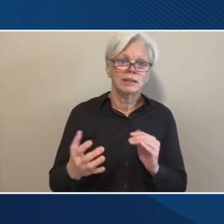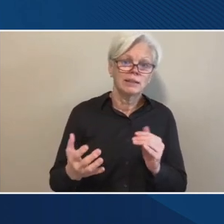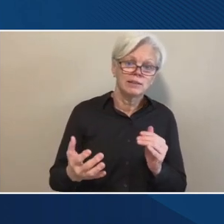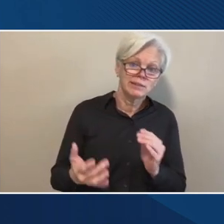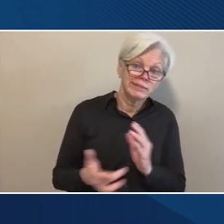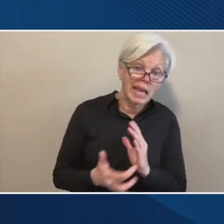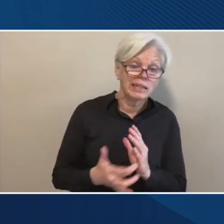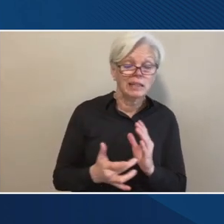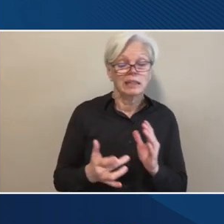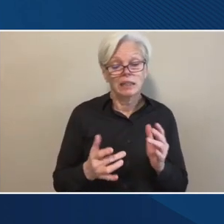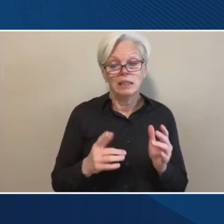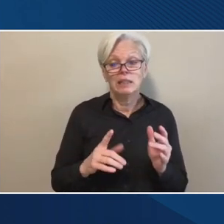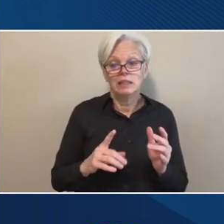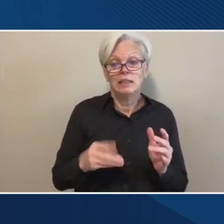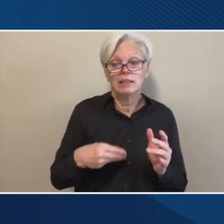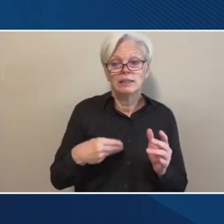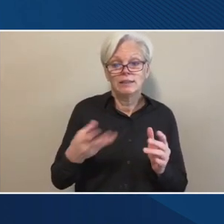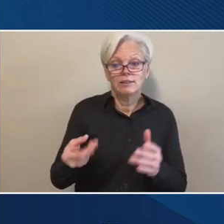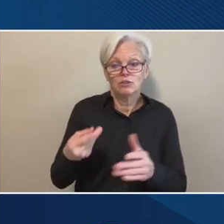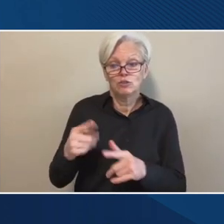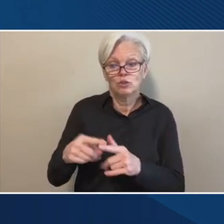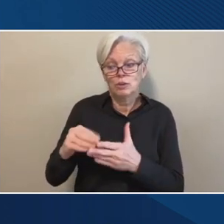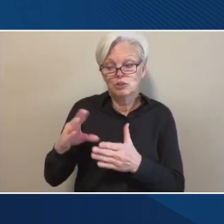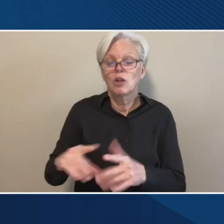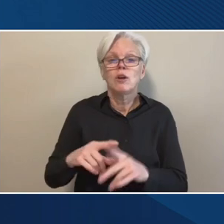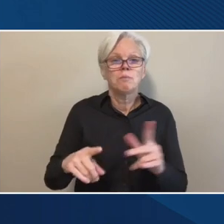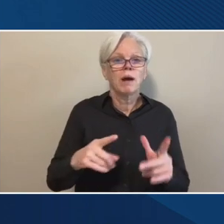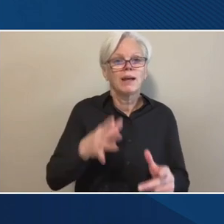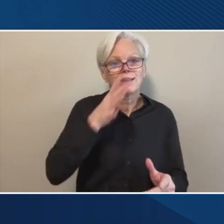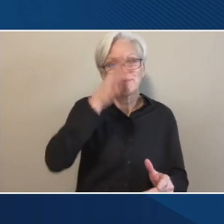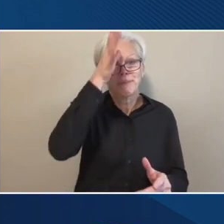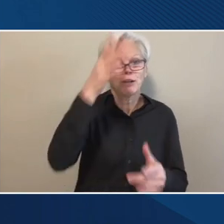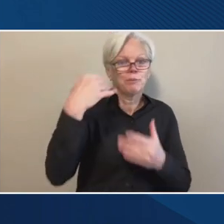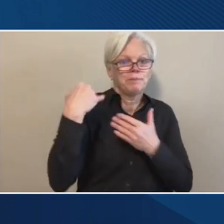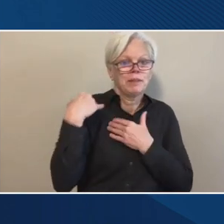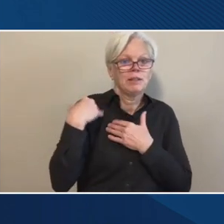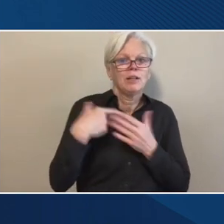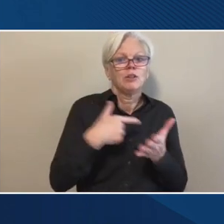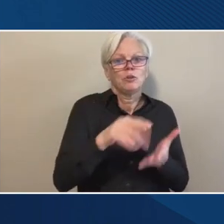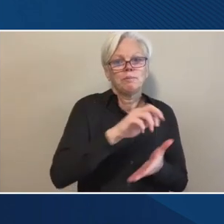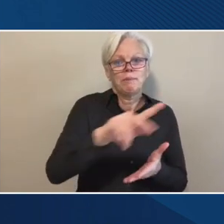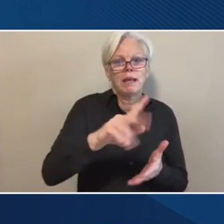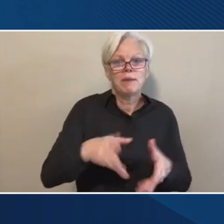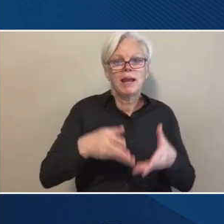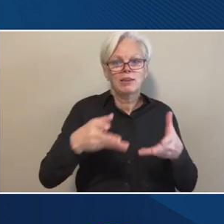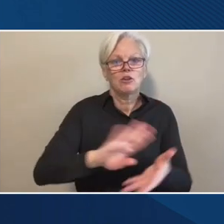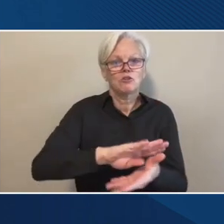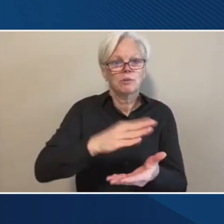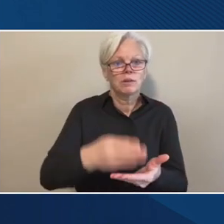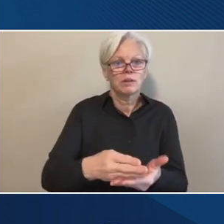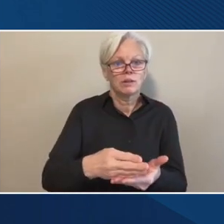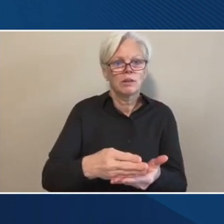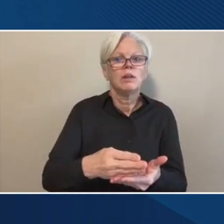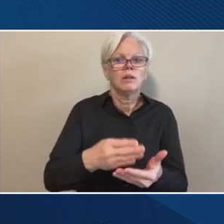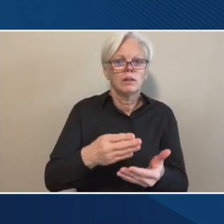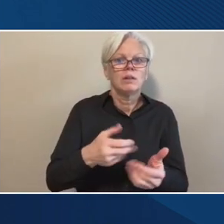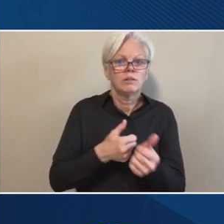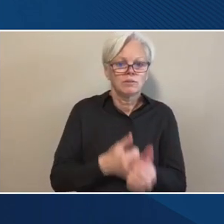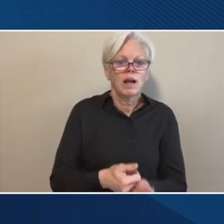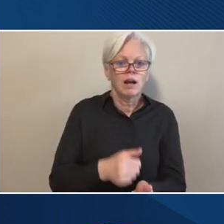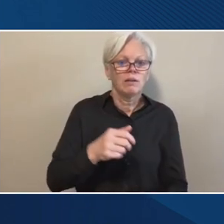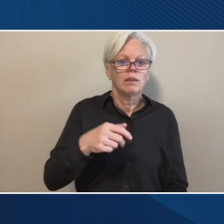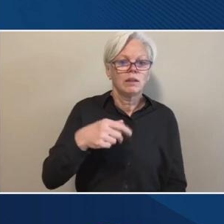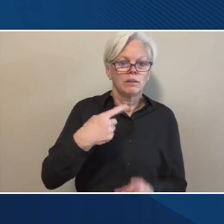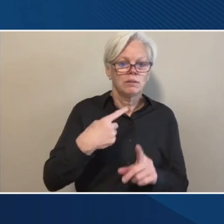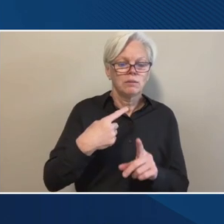those two goes to the student, but of course the parent would be obligated to repay, uh, the remaining amount in accordance with the plus loan NPN in that case.